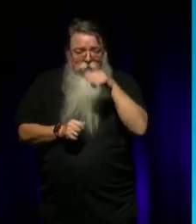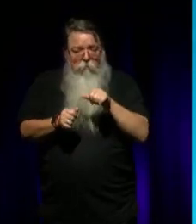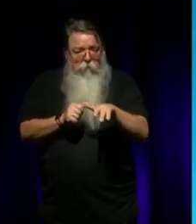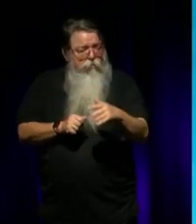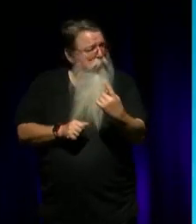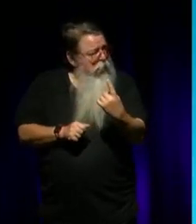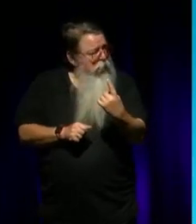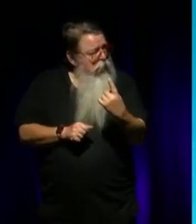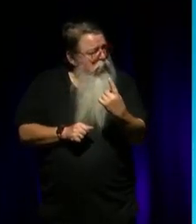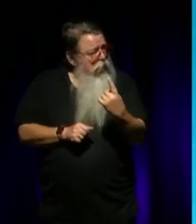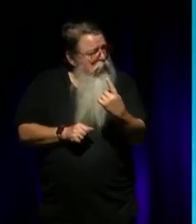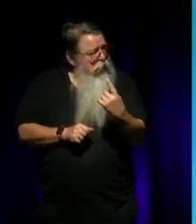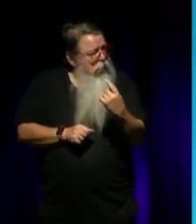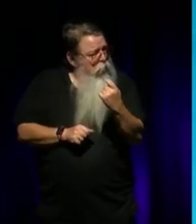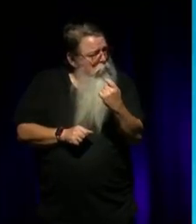No.